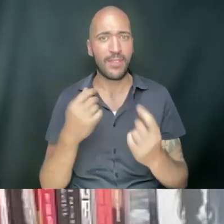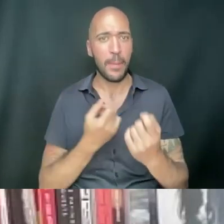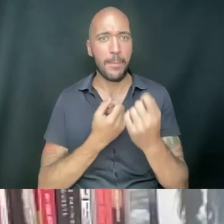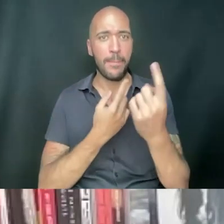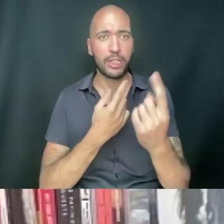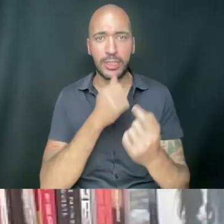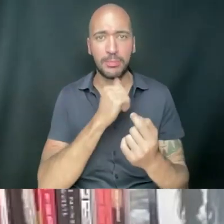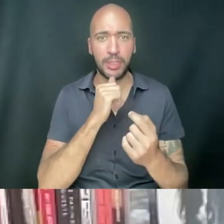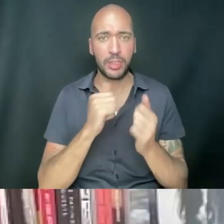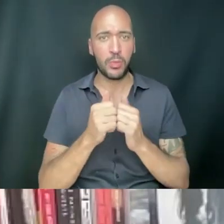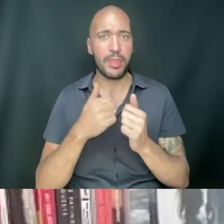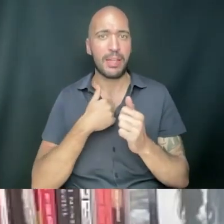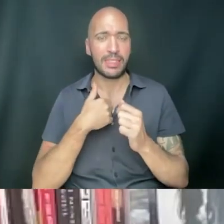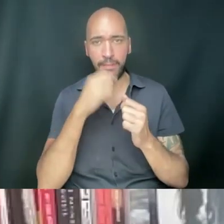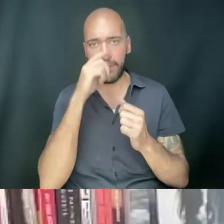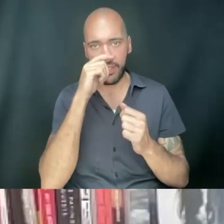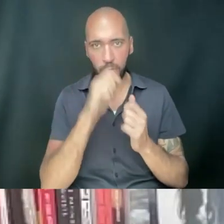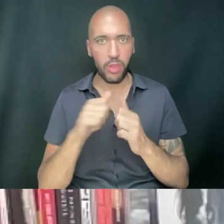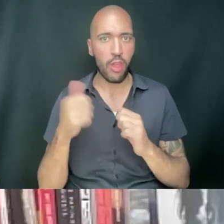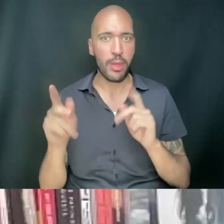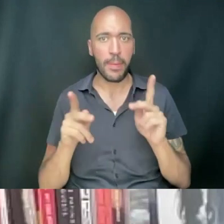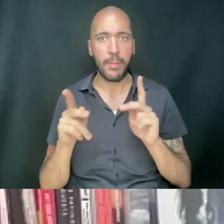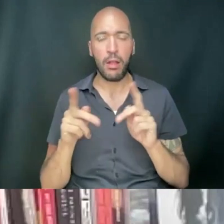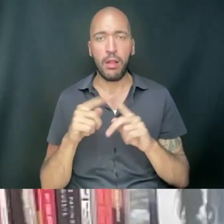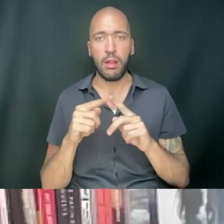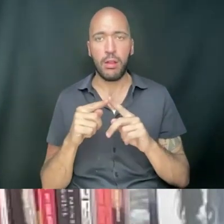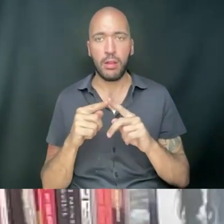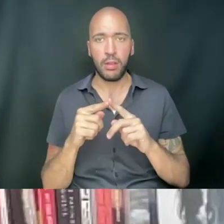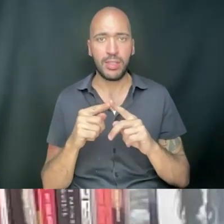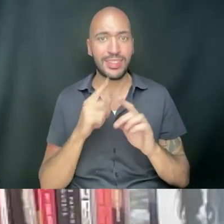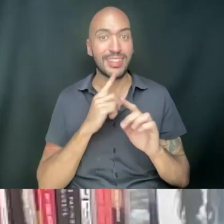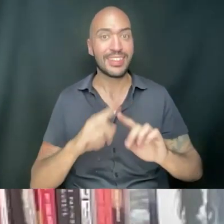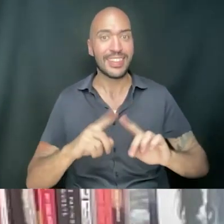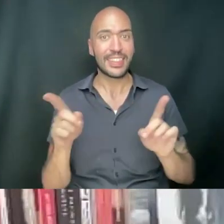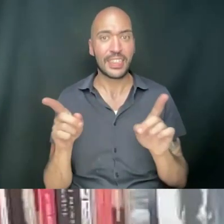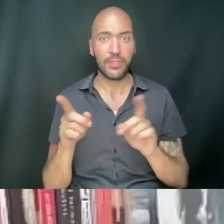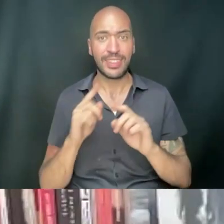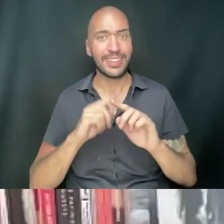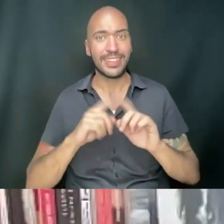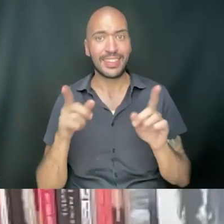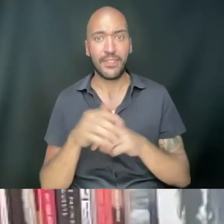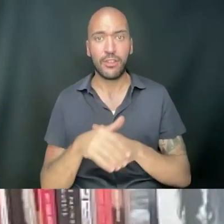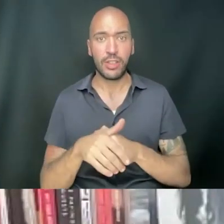and patience with myself and with other people is different. It's different.